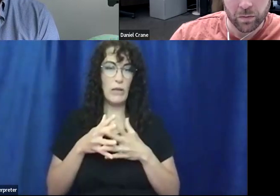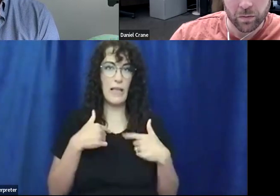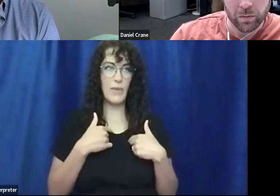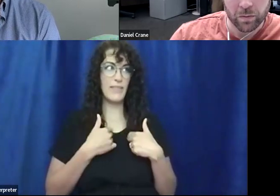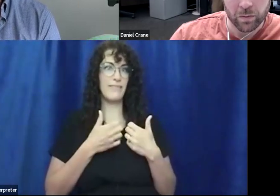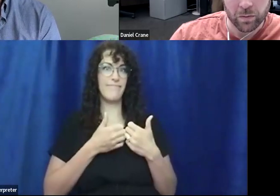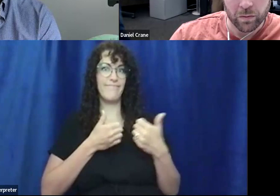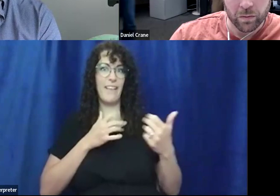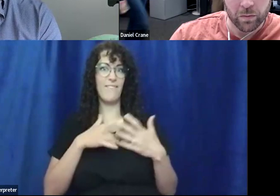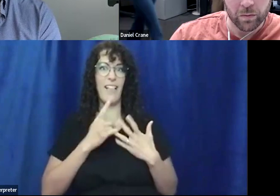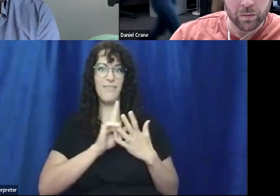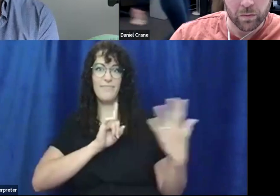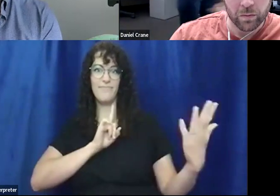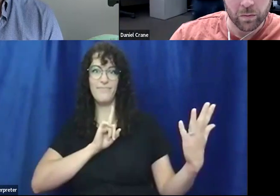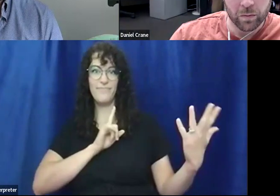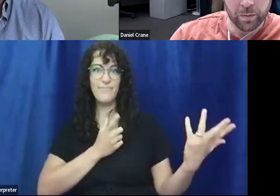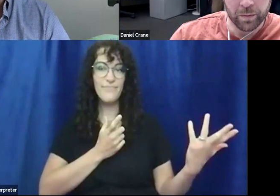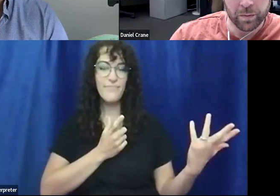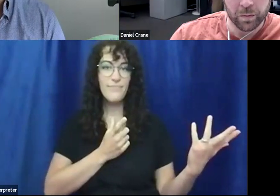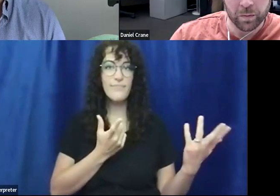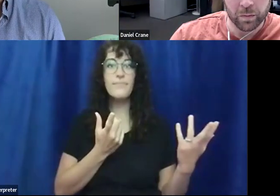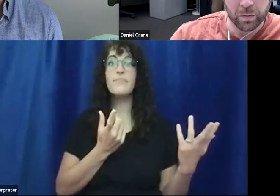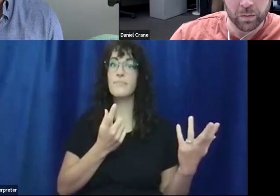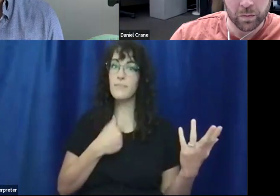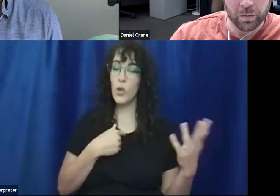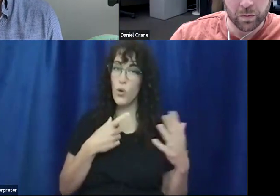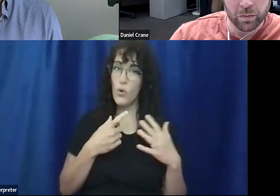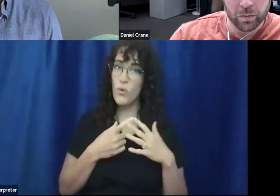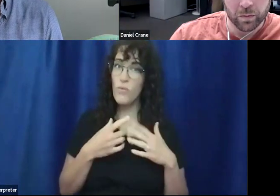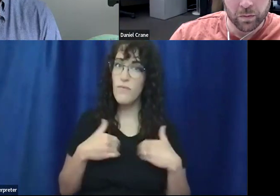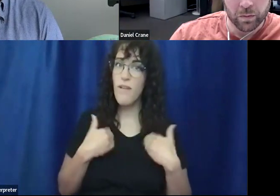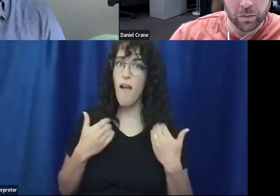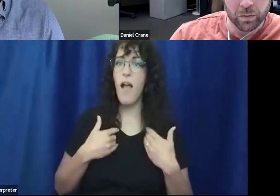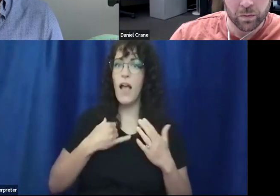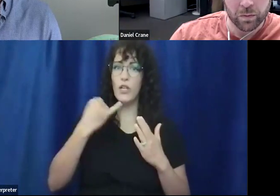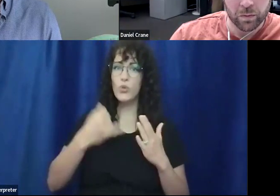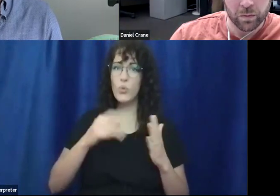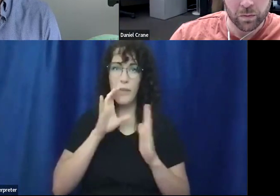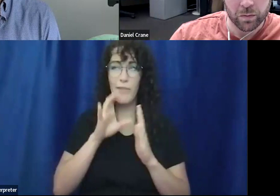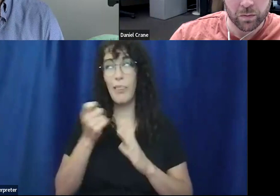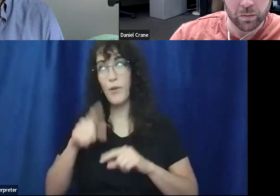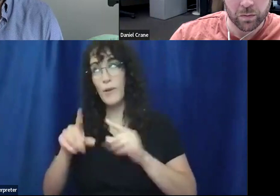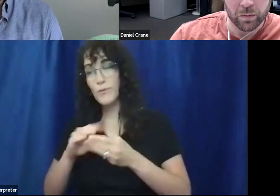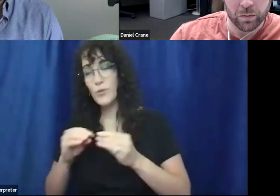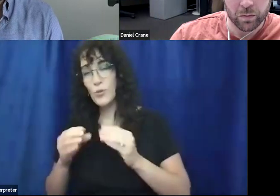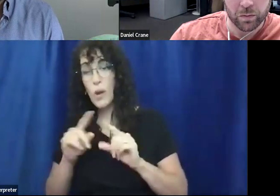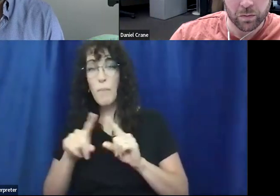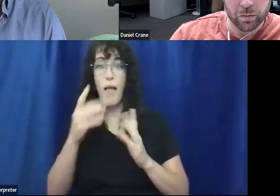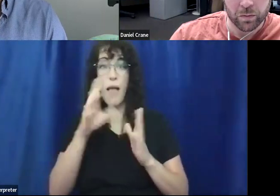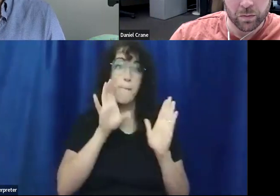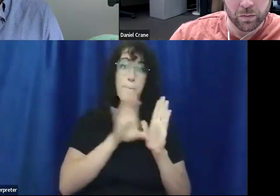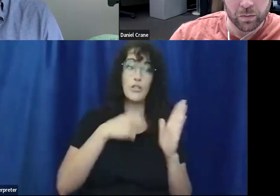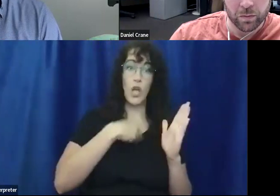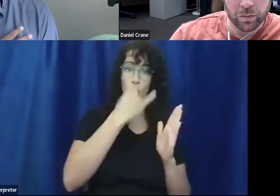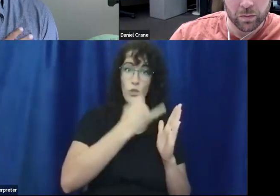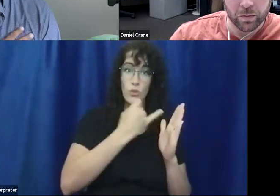grade school, um, until, you know, early on I drew a picture and it's kind of a random story, but I drew a picture of this, uh, of